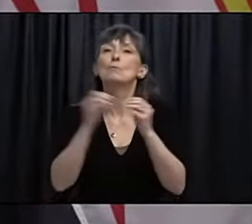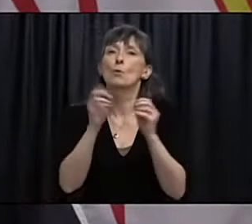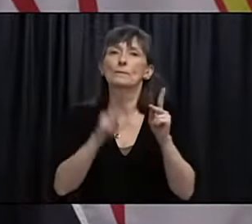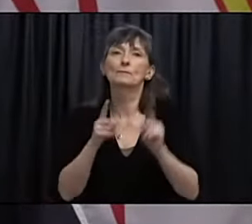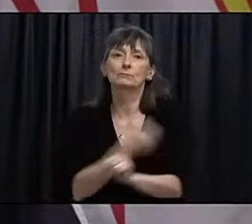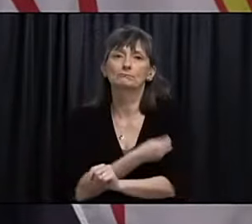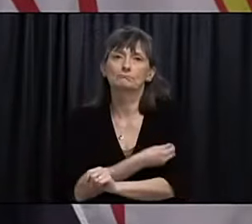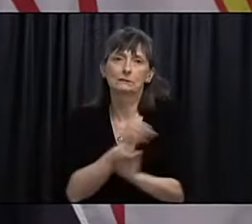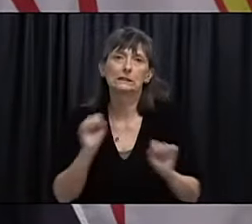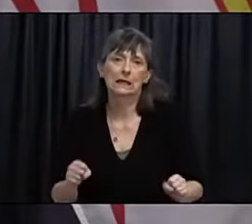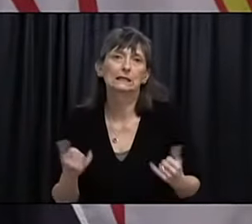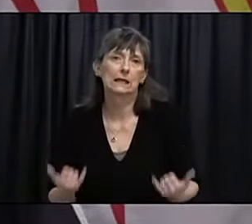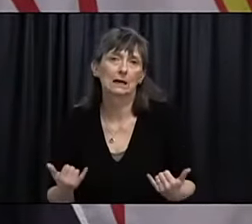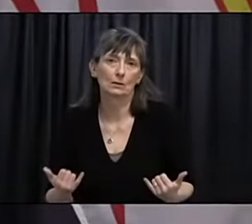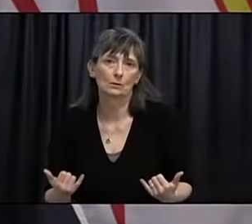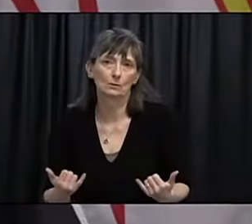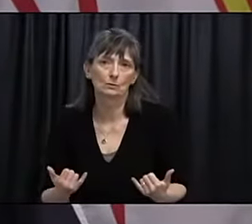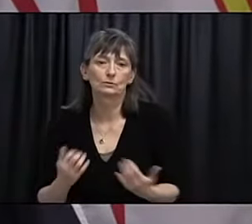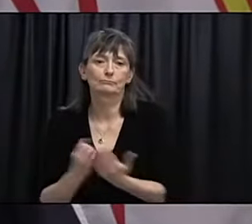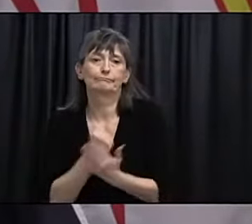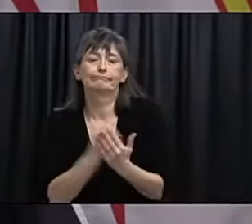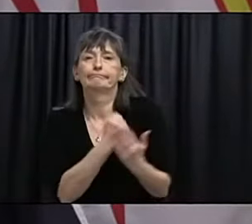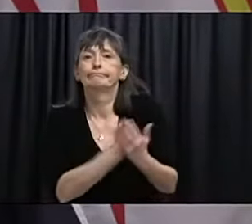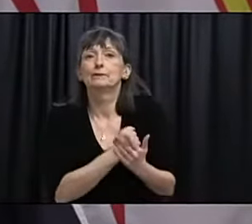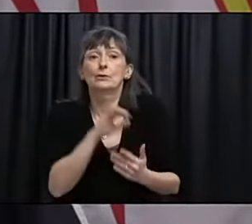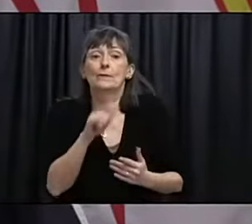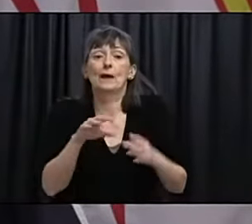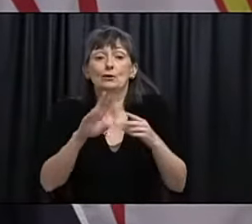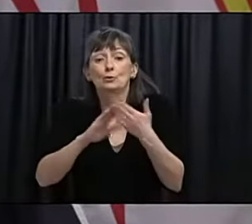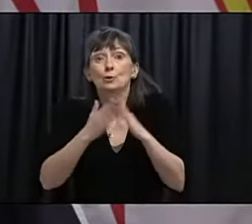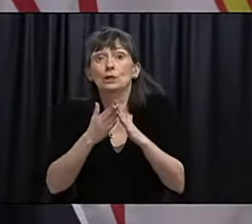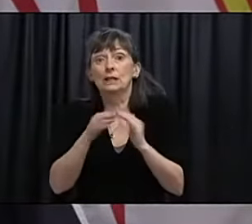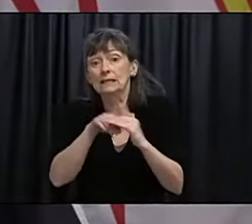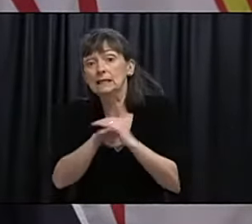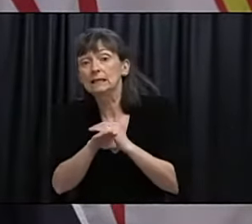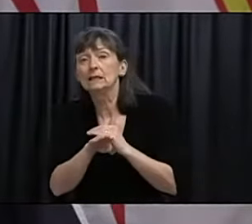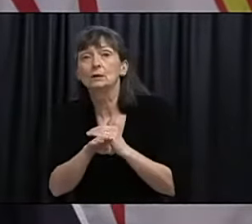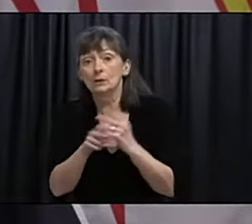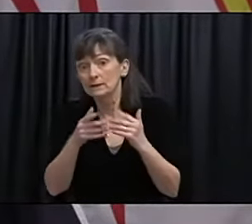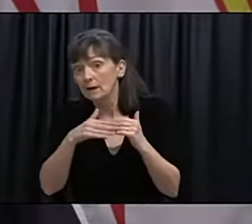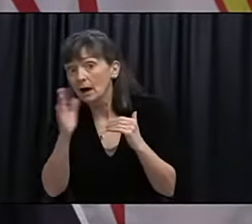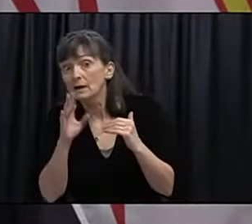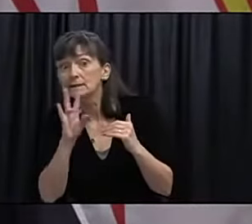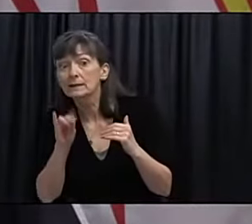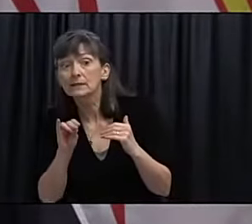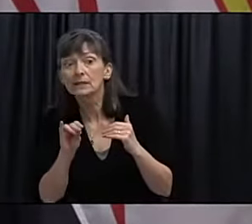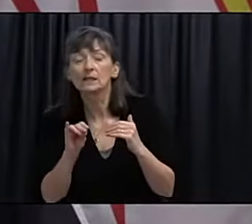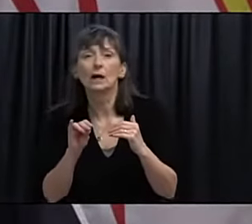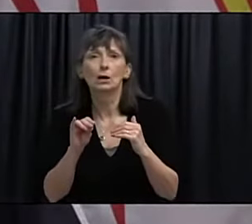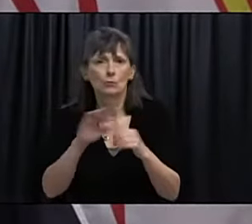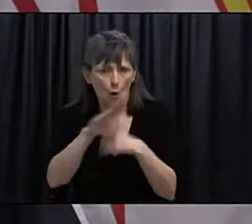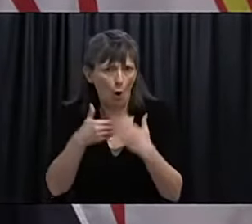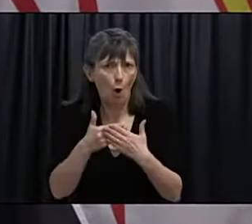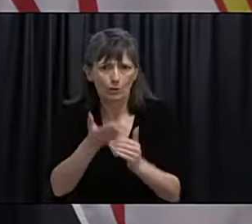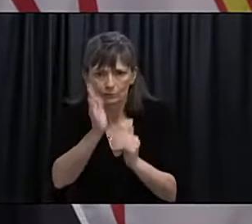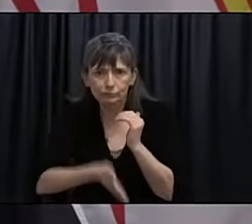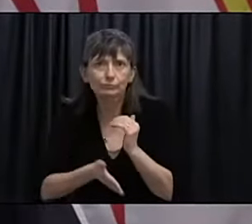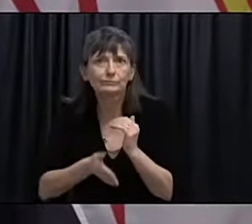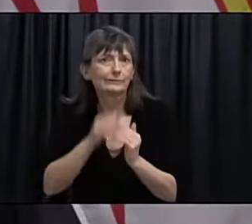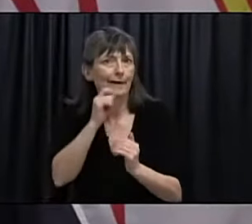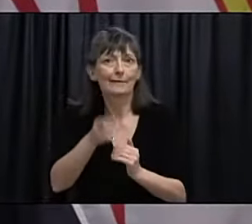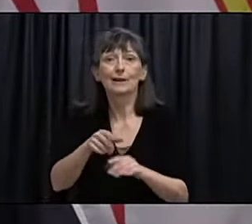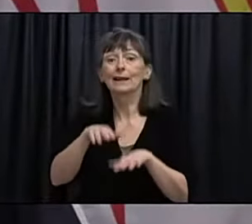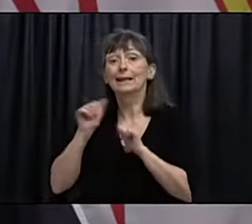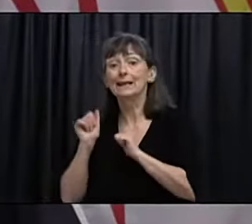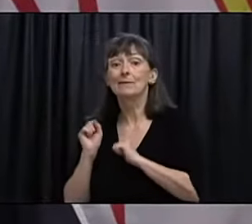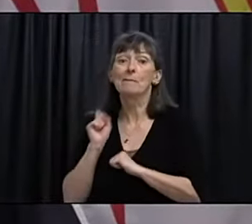logistically to do, you know, as many people in that age group as they in the over 70 age group as they can while they're there rather than to have